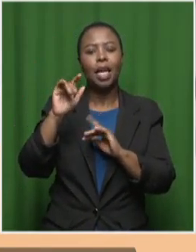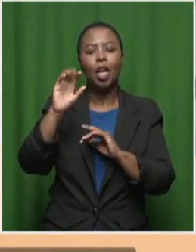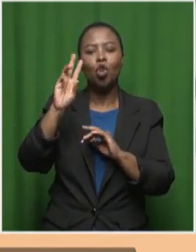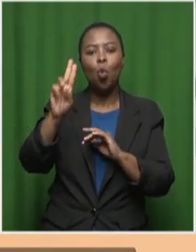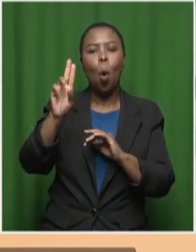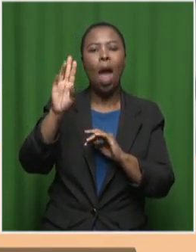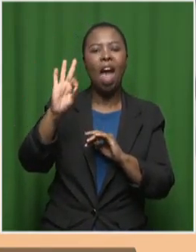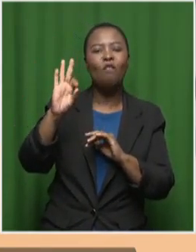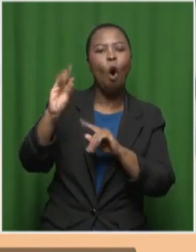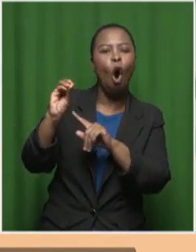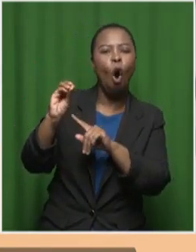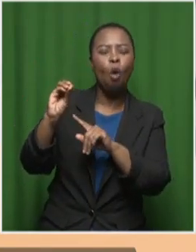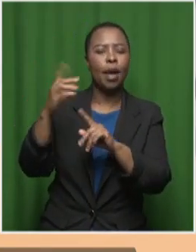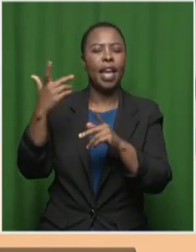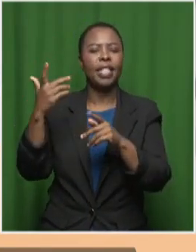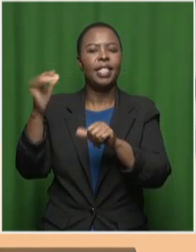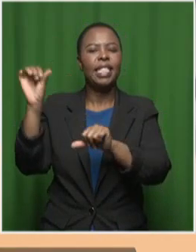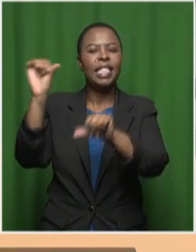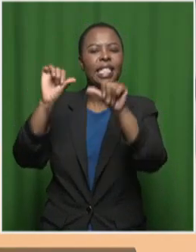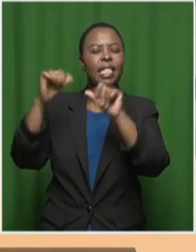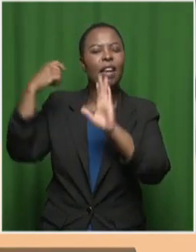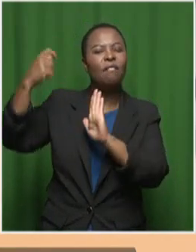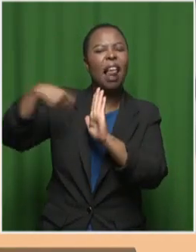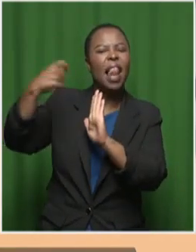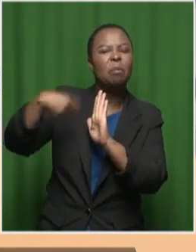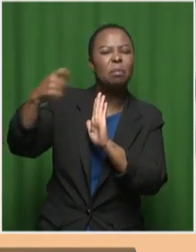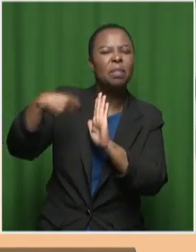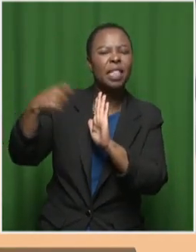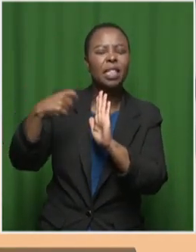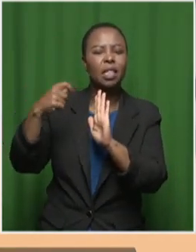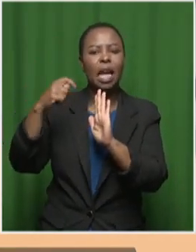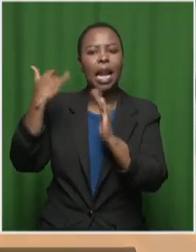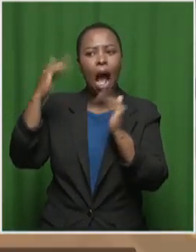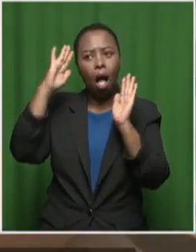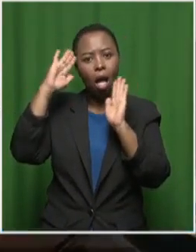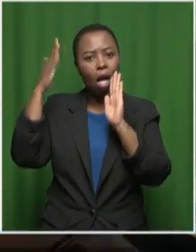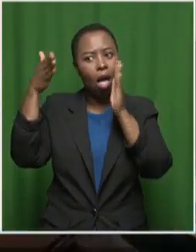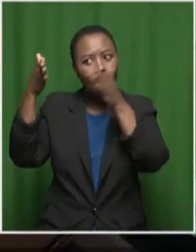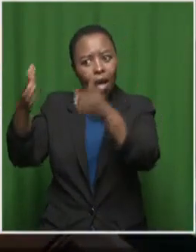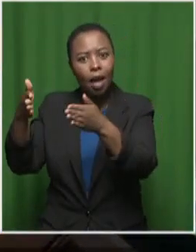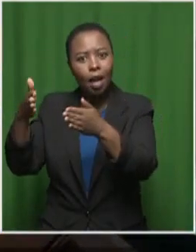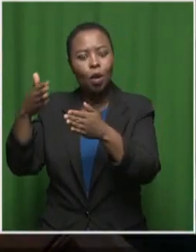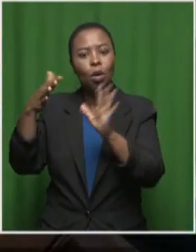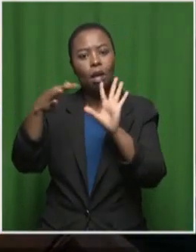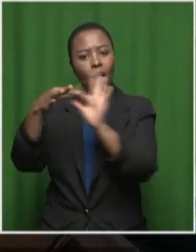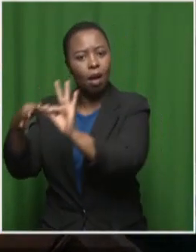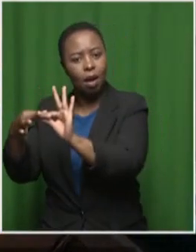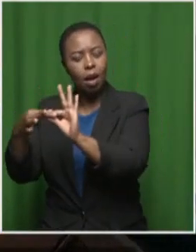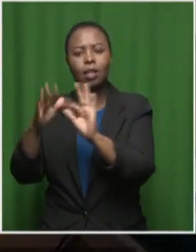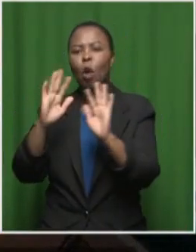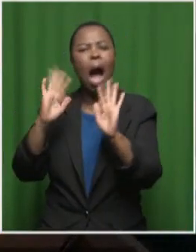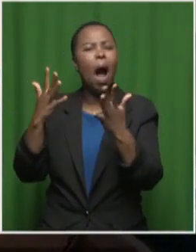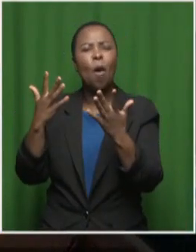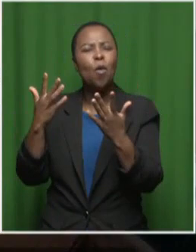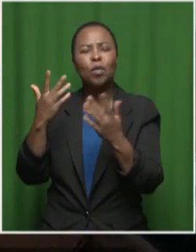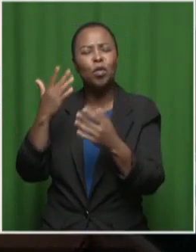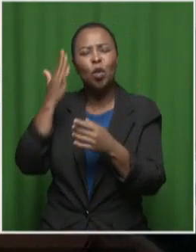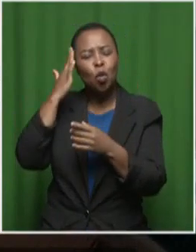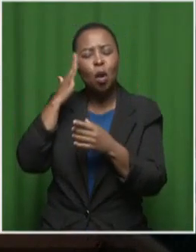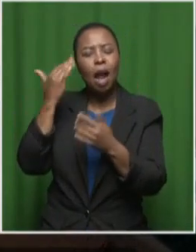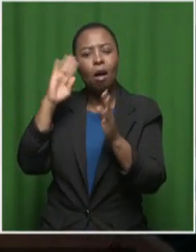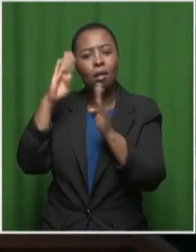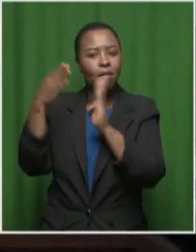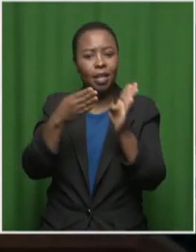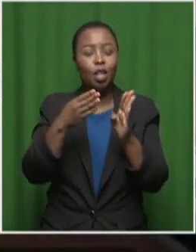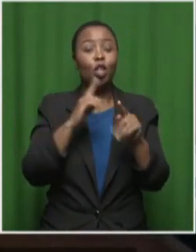science fiction films. So how has the world moved from that? Well, the wonderful thing is how the world keeps catching up with science fiction.